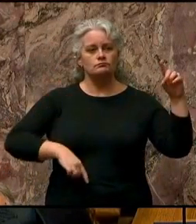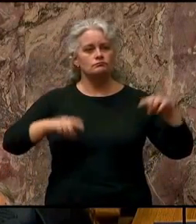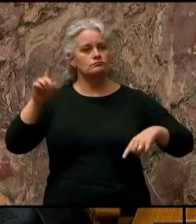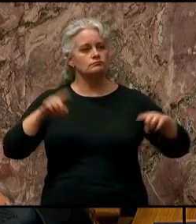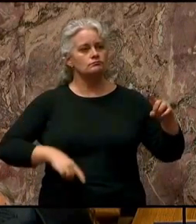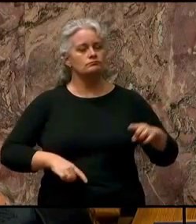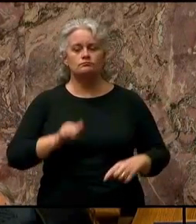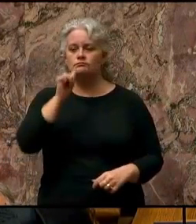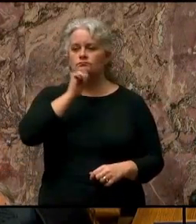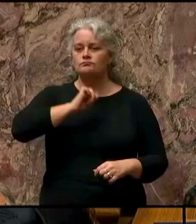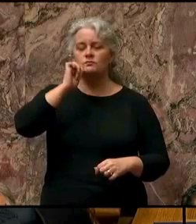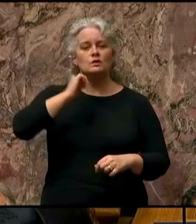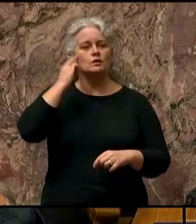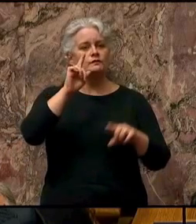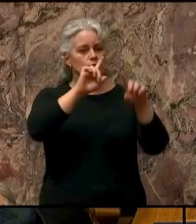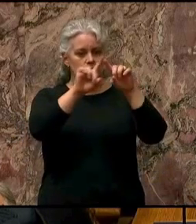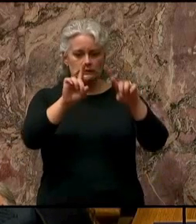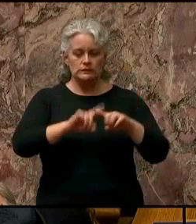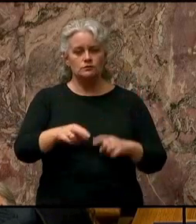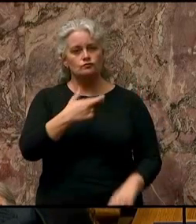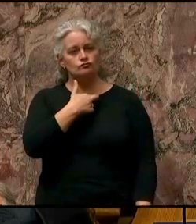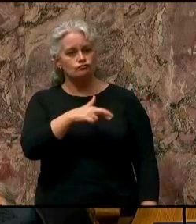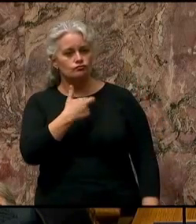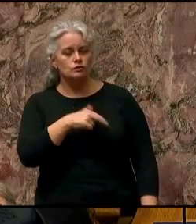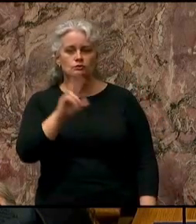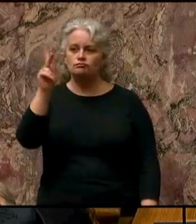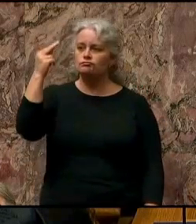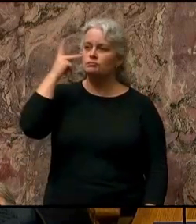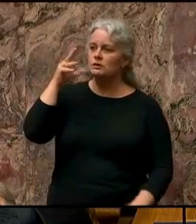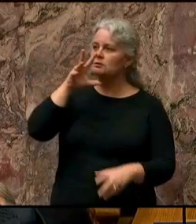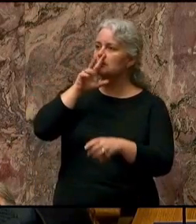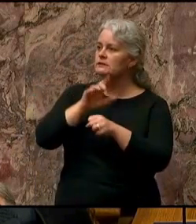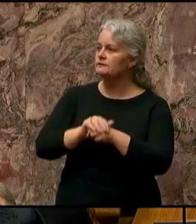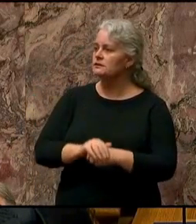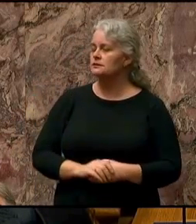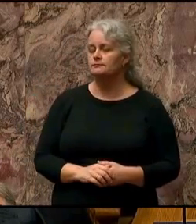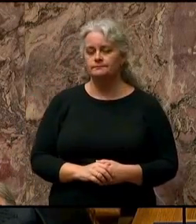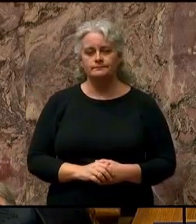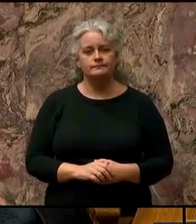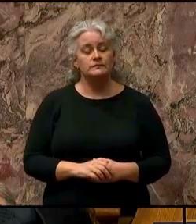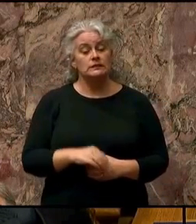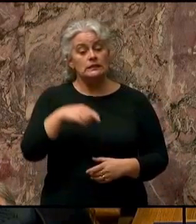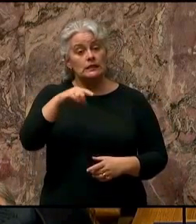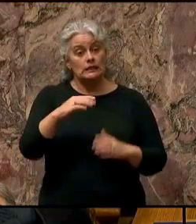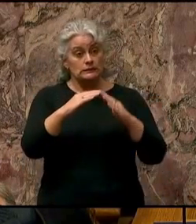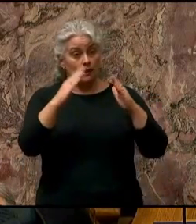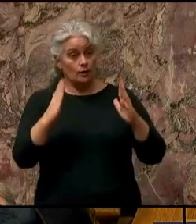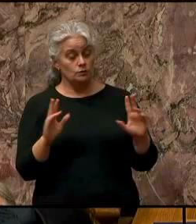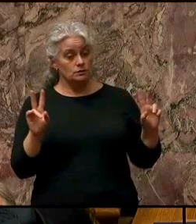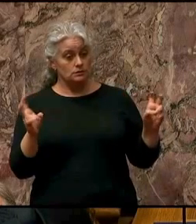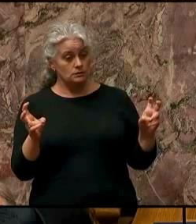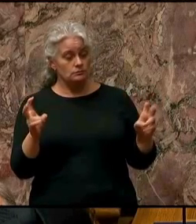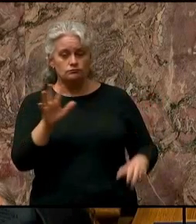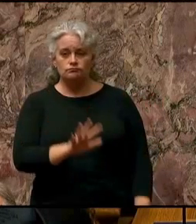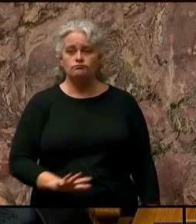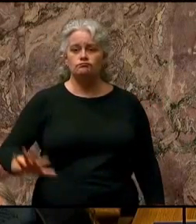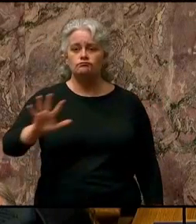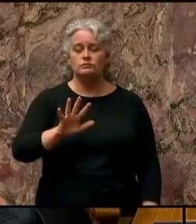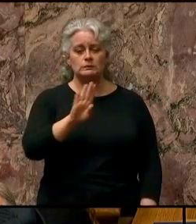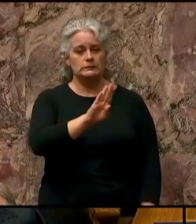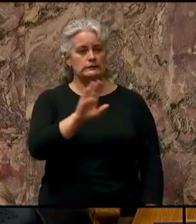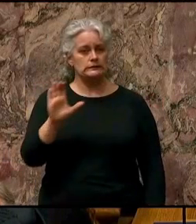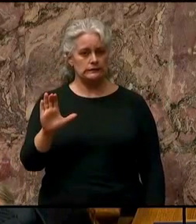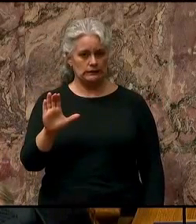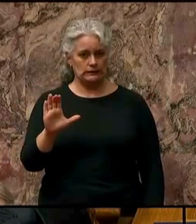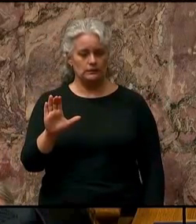and tolerance for differences of religion or political beliefs. In this house, and around this great province,